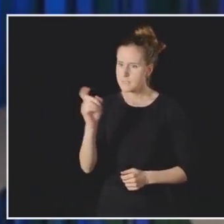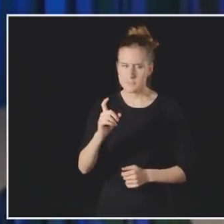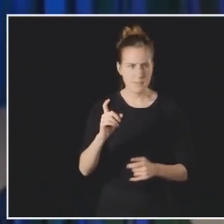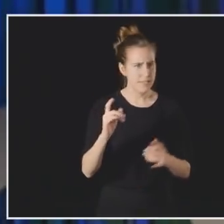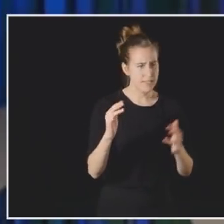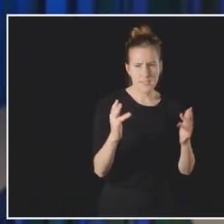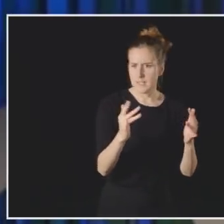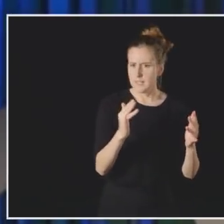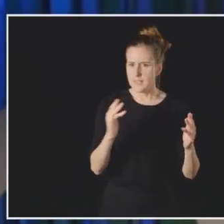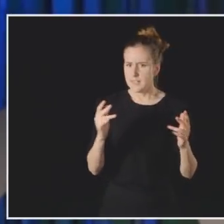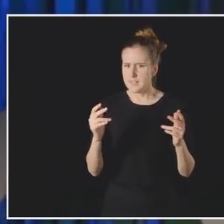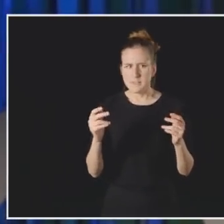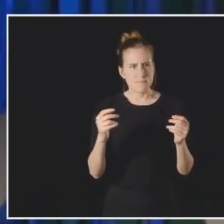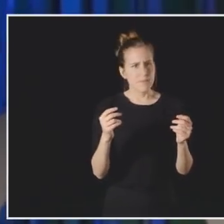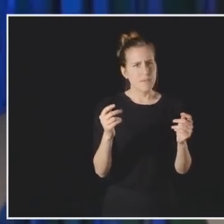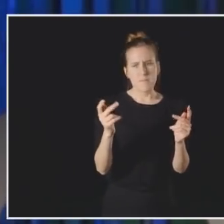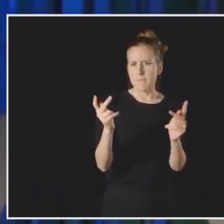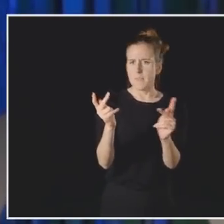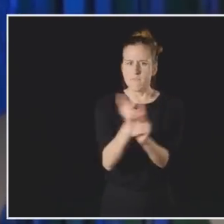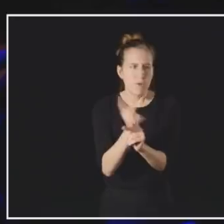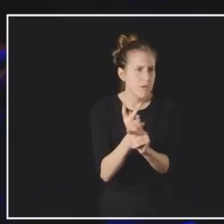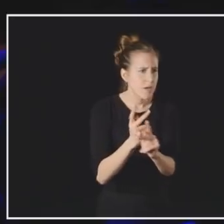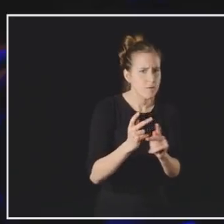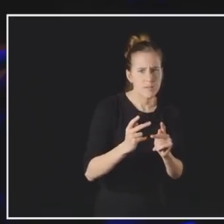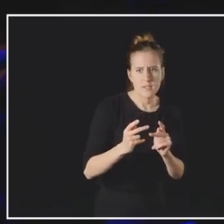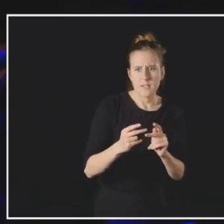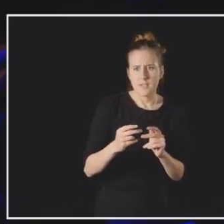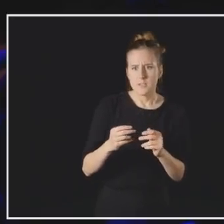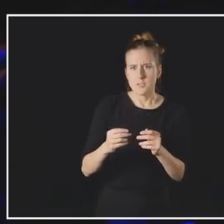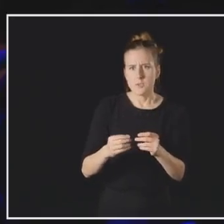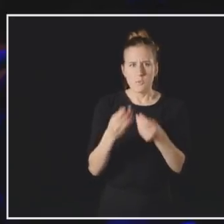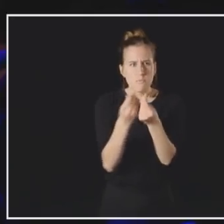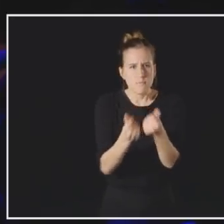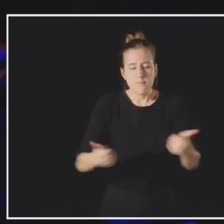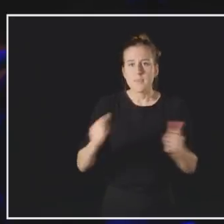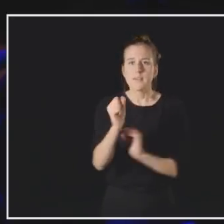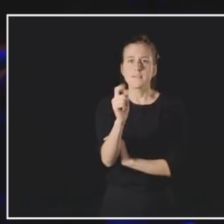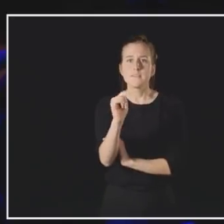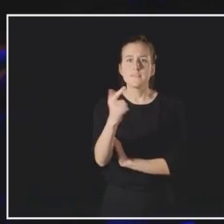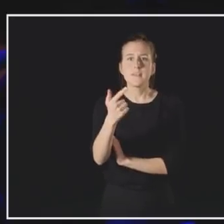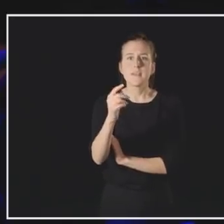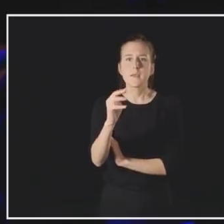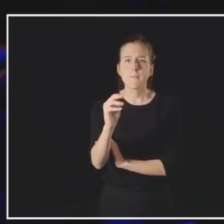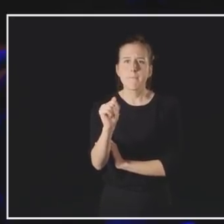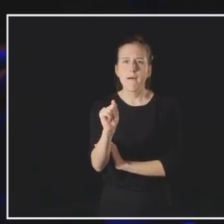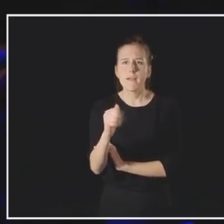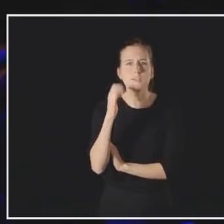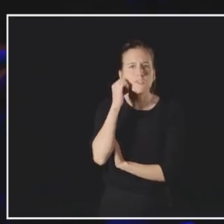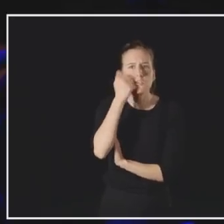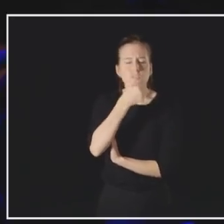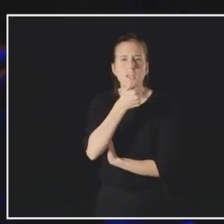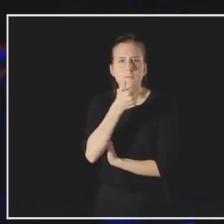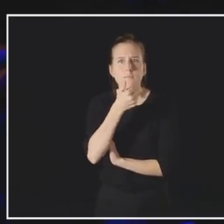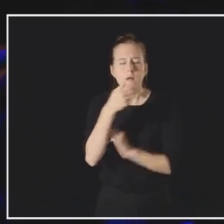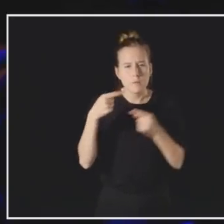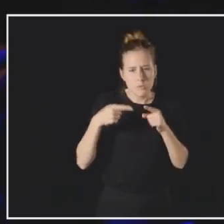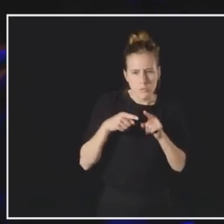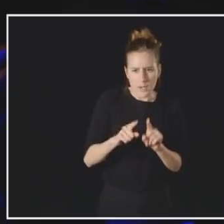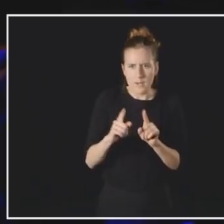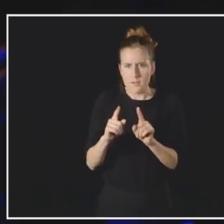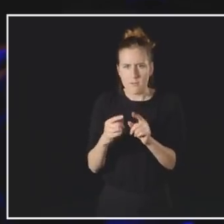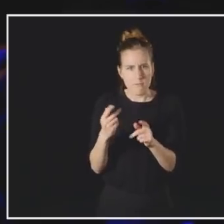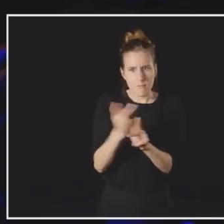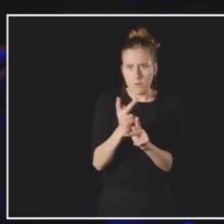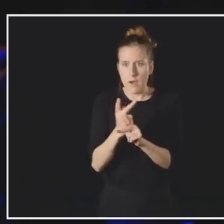Some formula that allows us to reduce the stigma and shame so inherent in our seduction